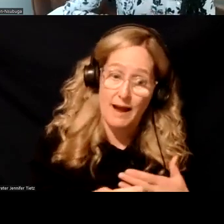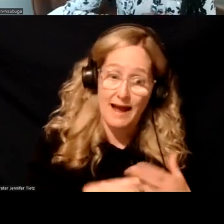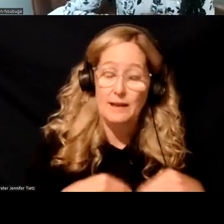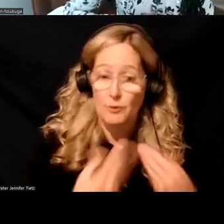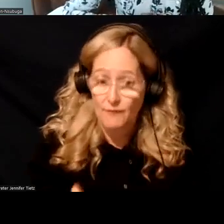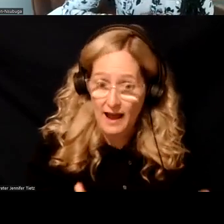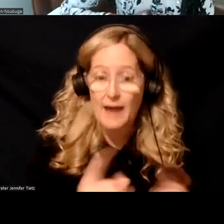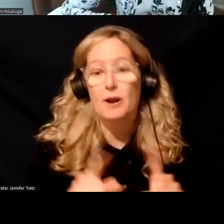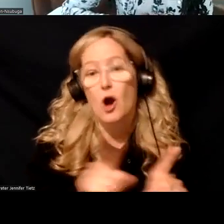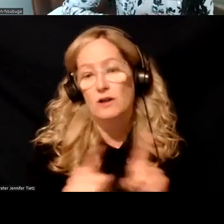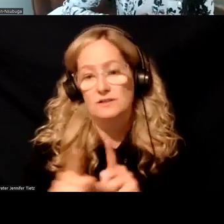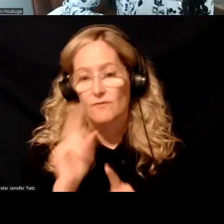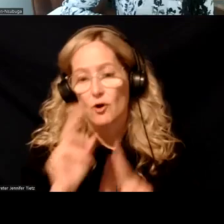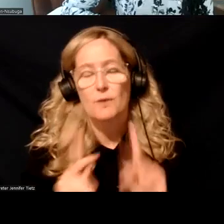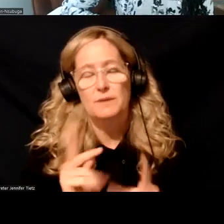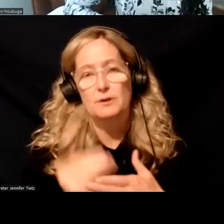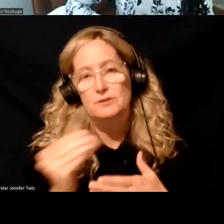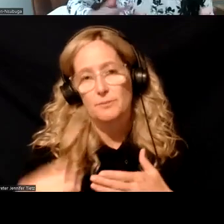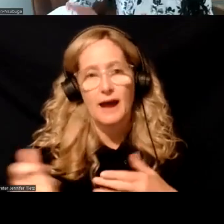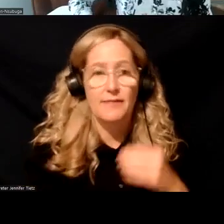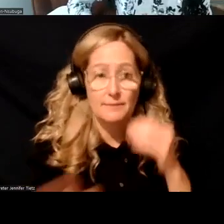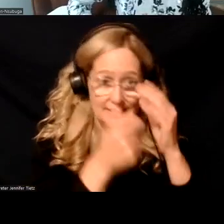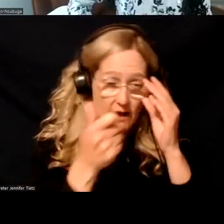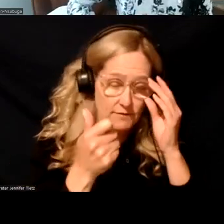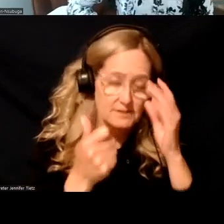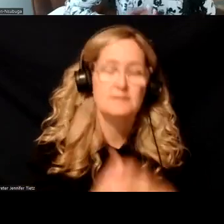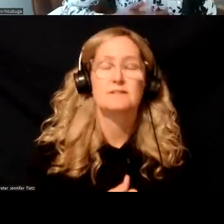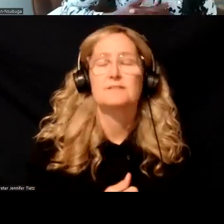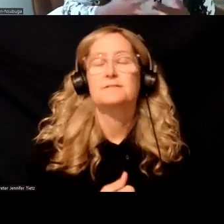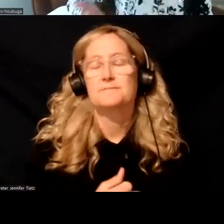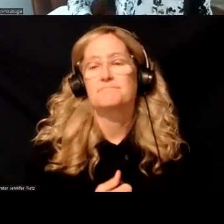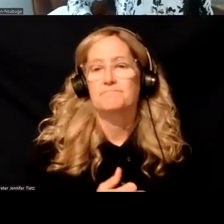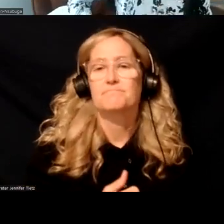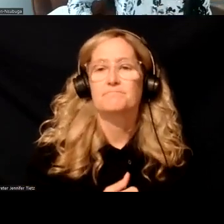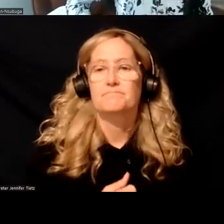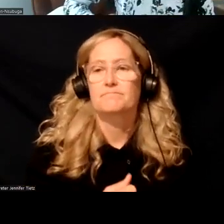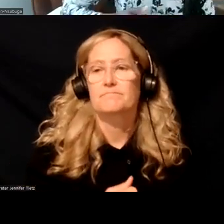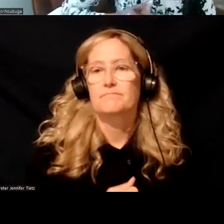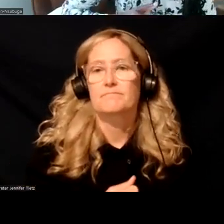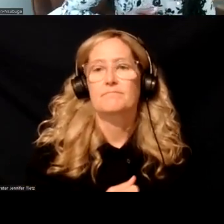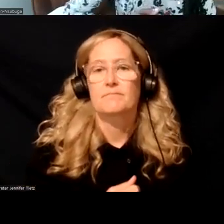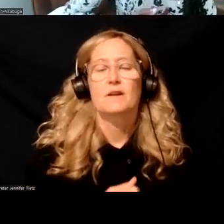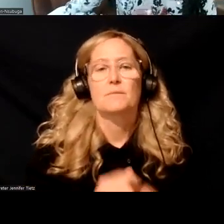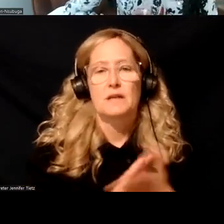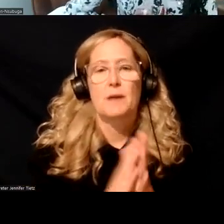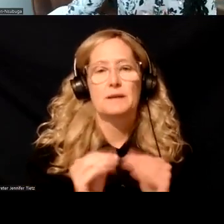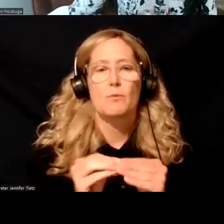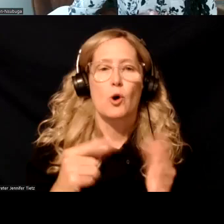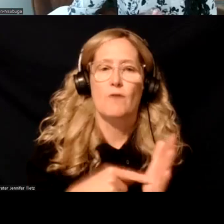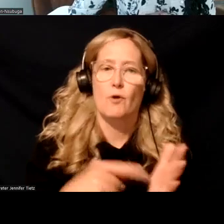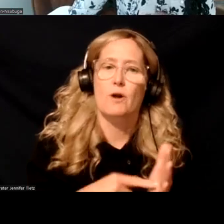but also, um, medications for individuals to be able to, um, support their treatment becoming more affordable.